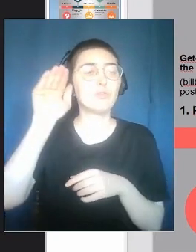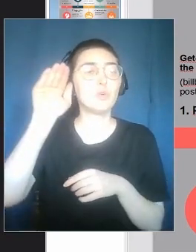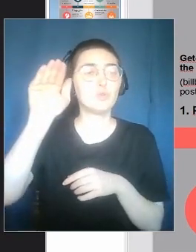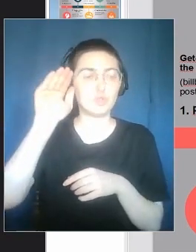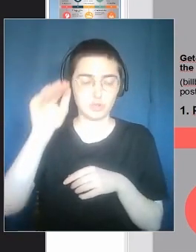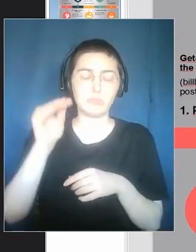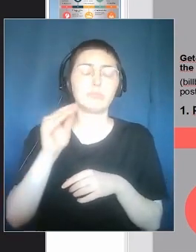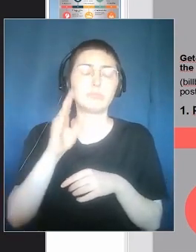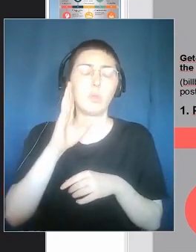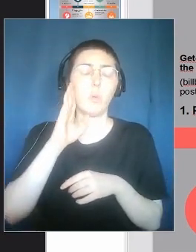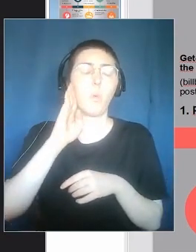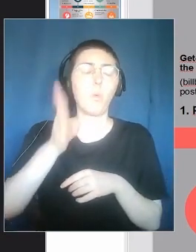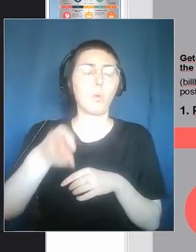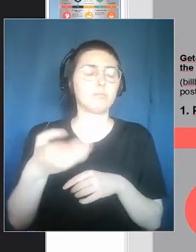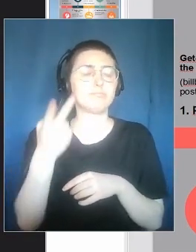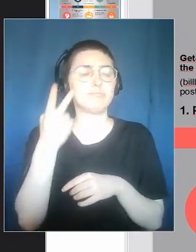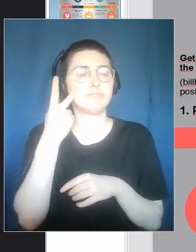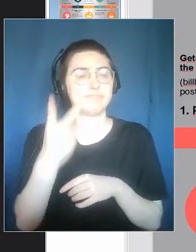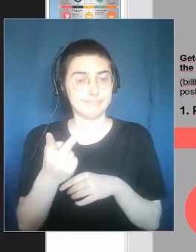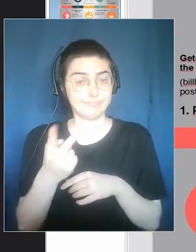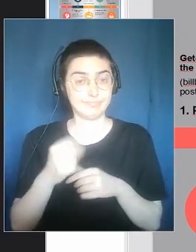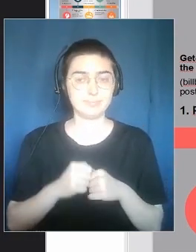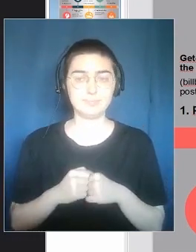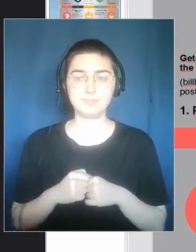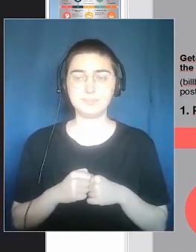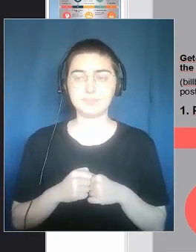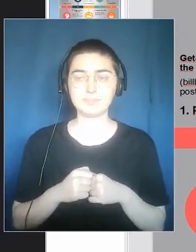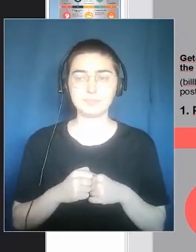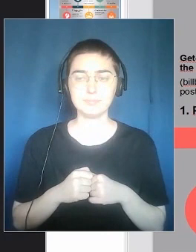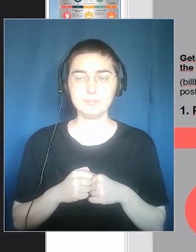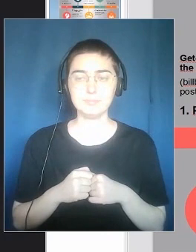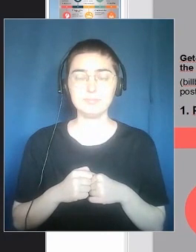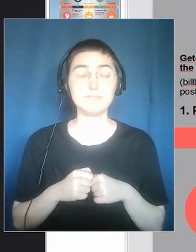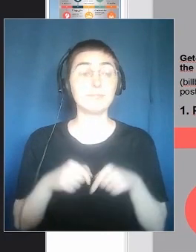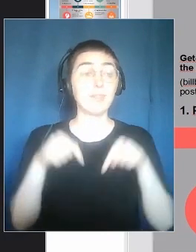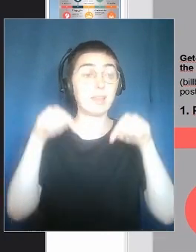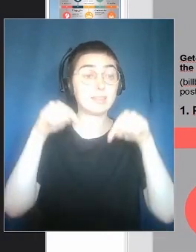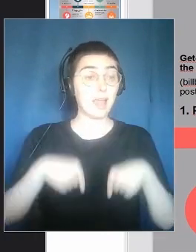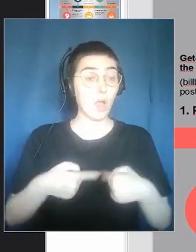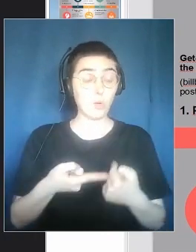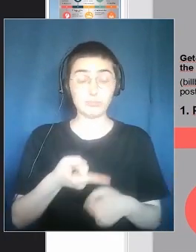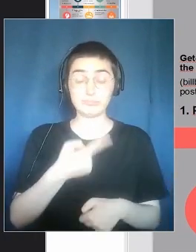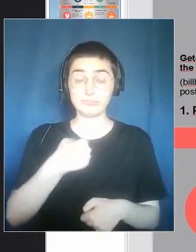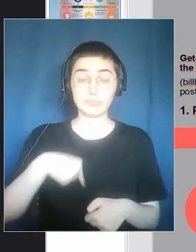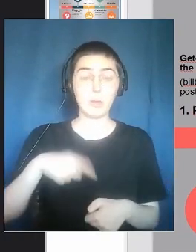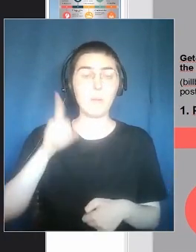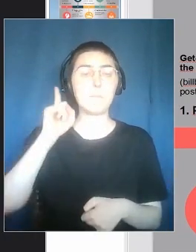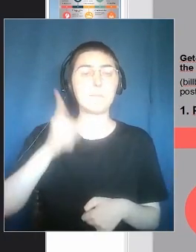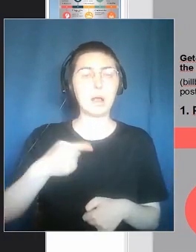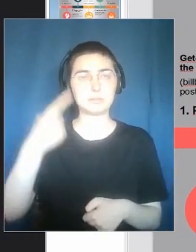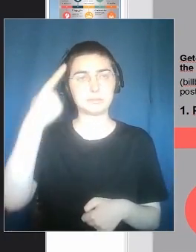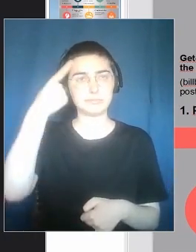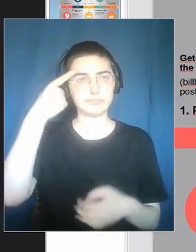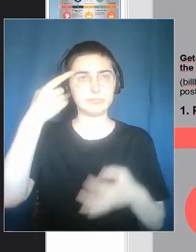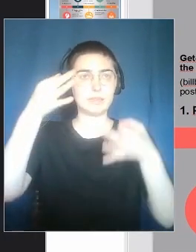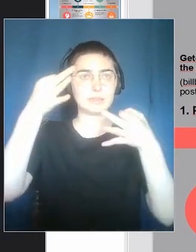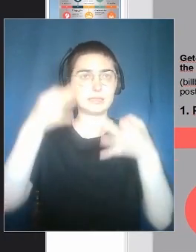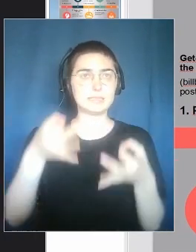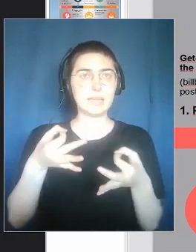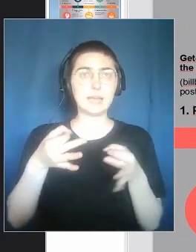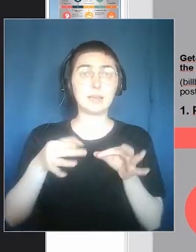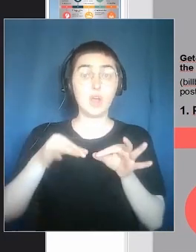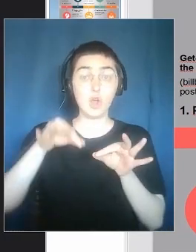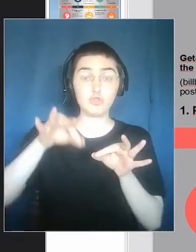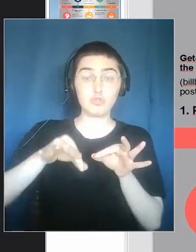pretty much well defined. What we still have to do is decide which